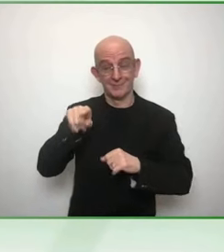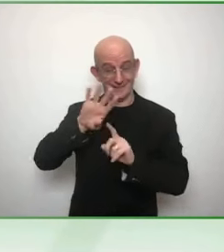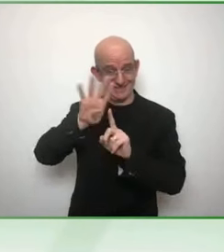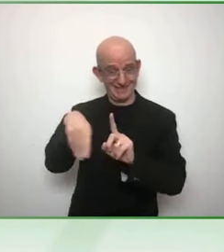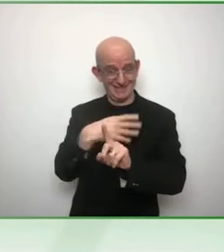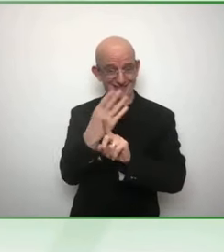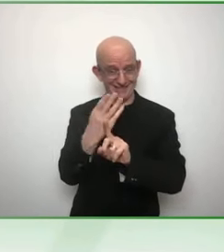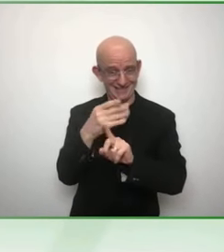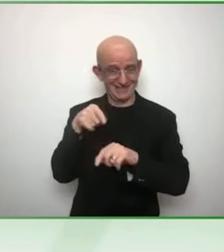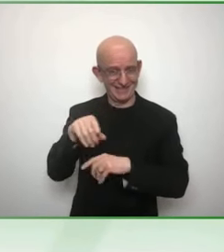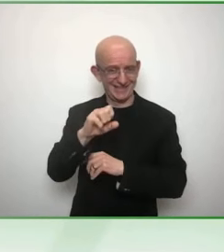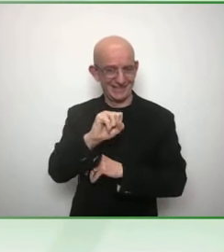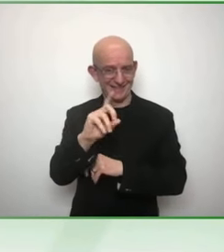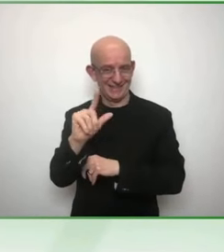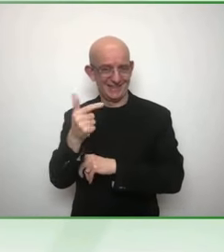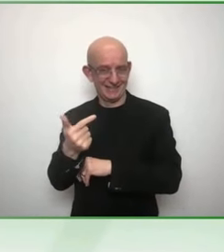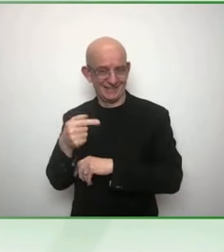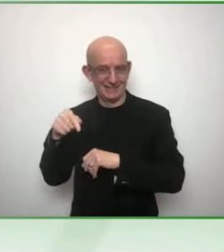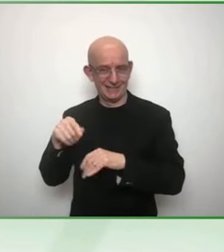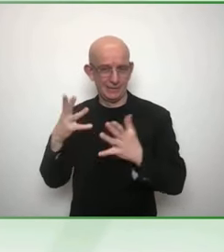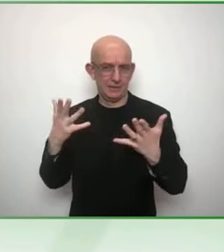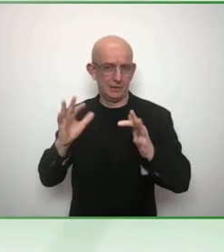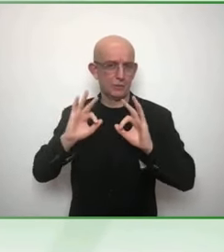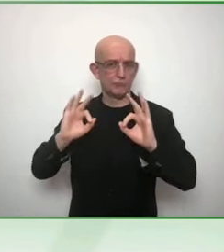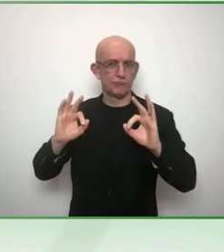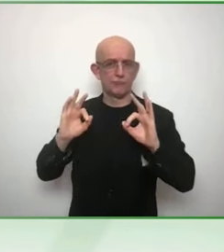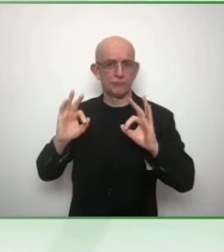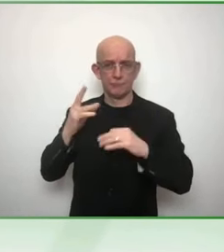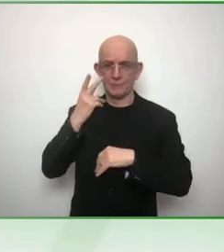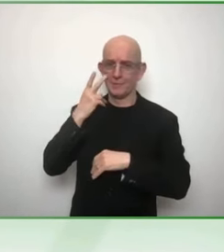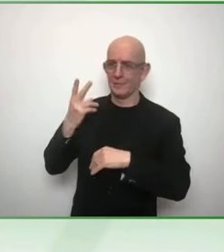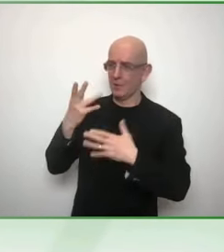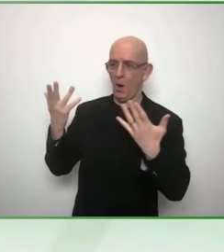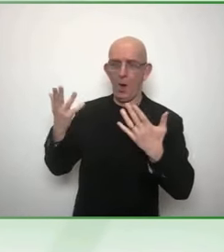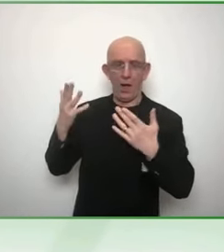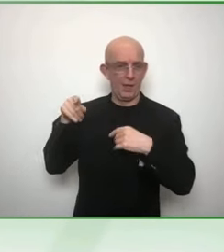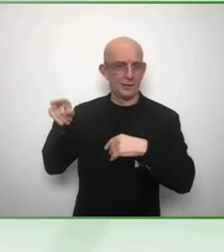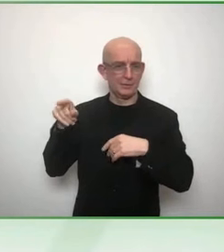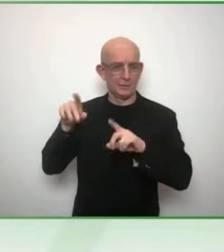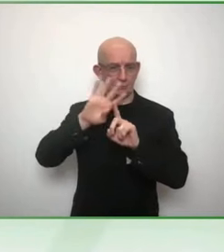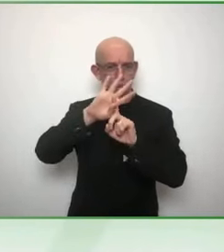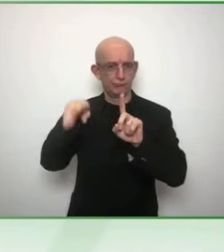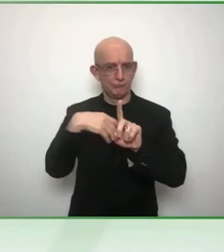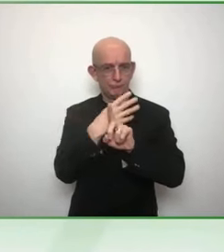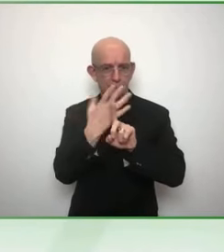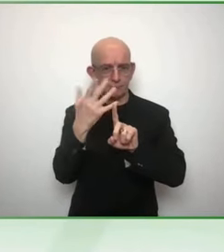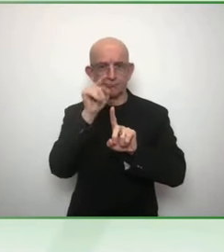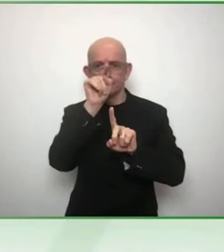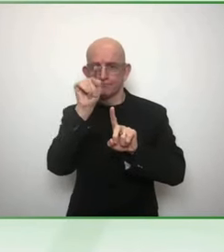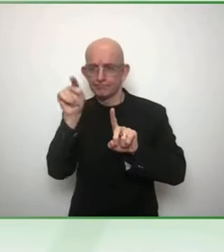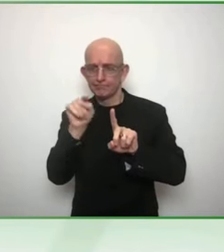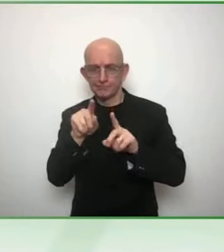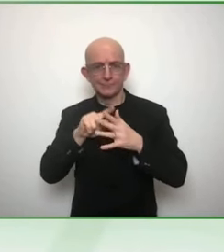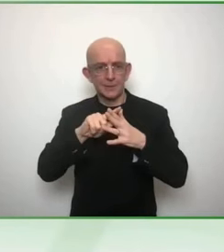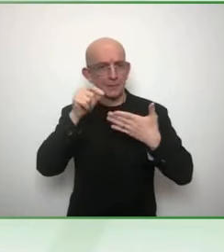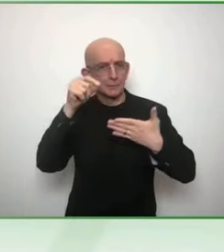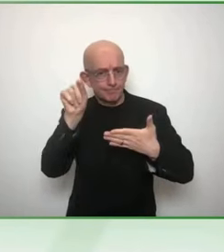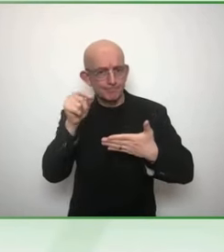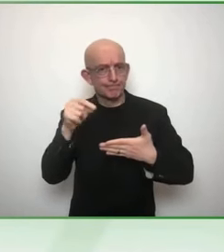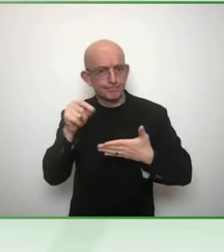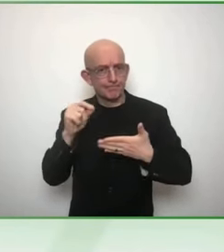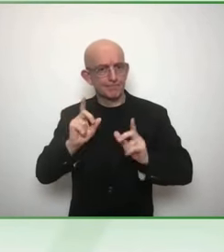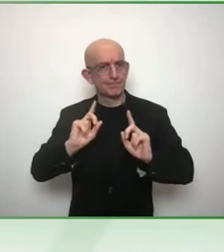that persons with disabilities are now in the position to get counted and counted.